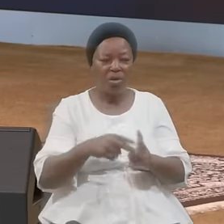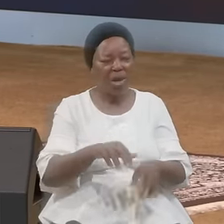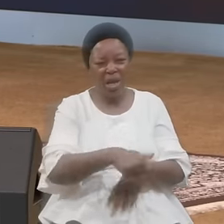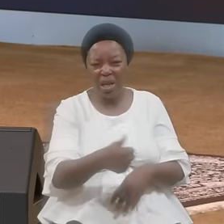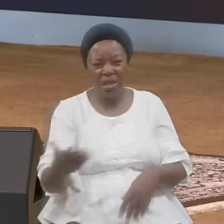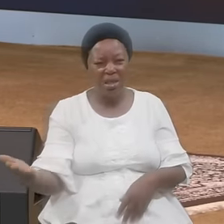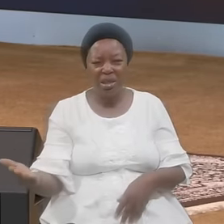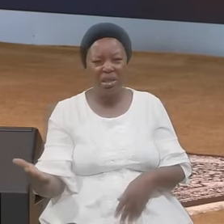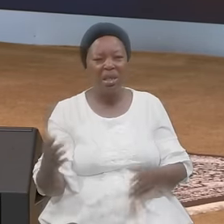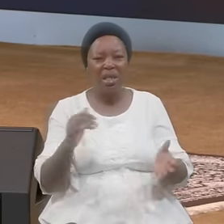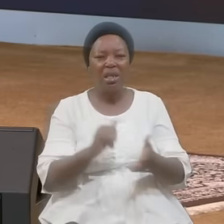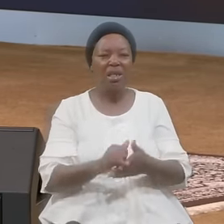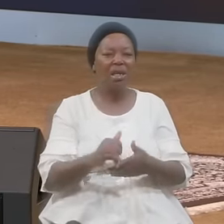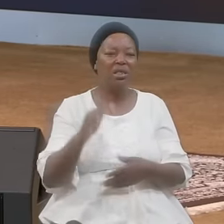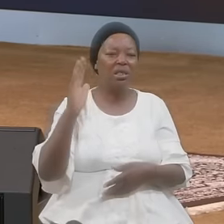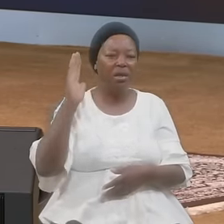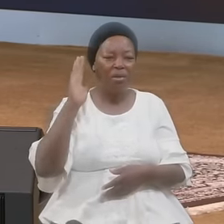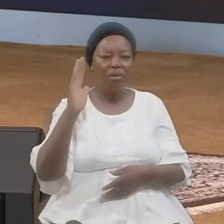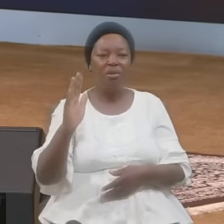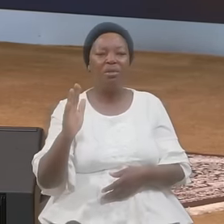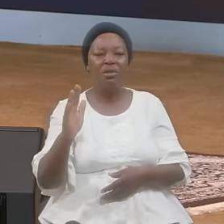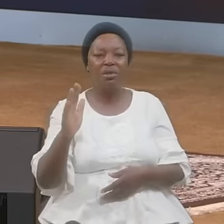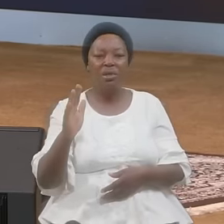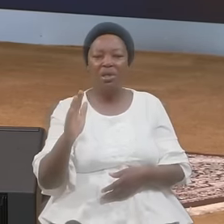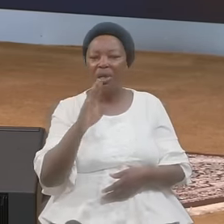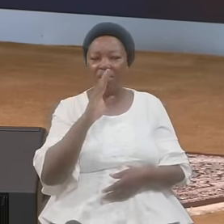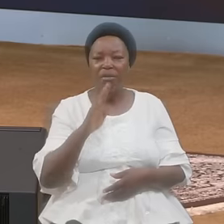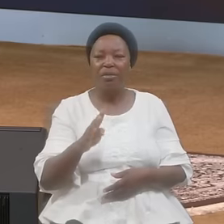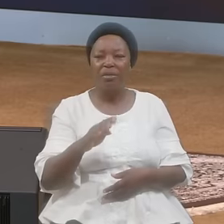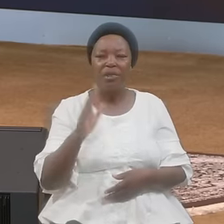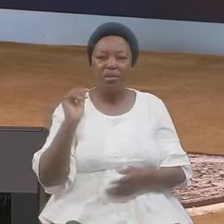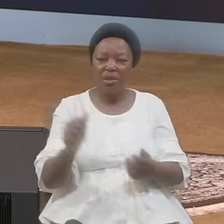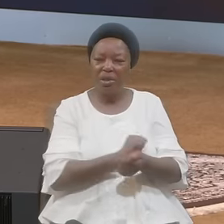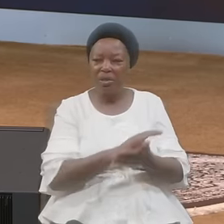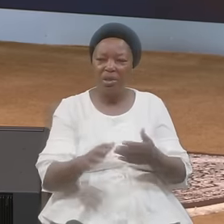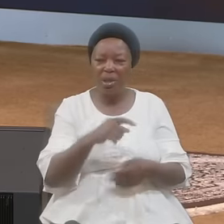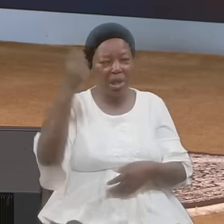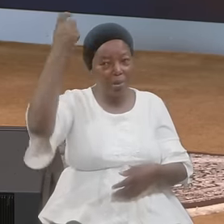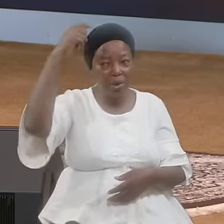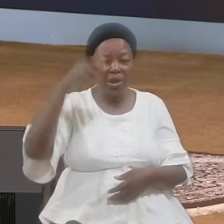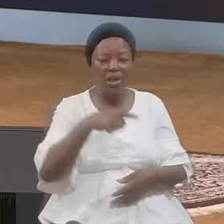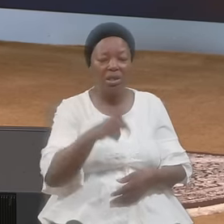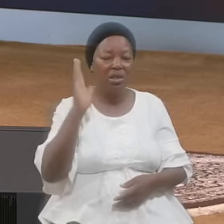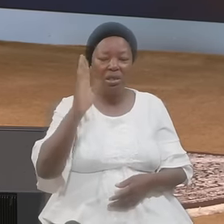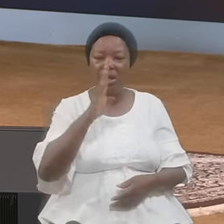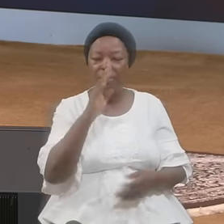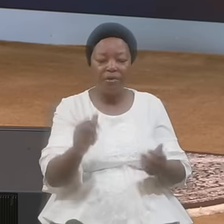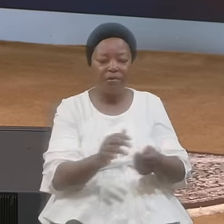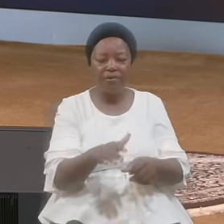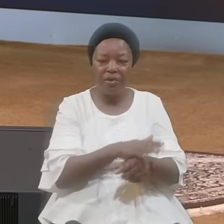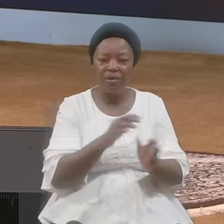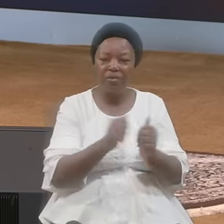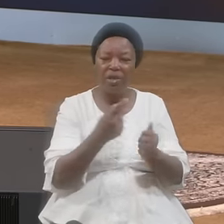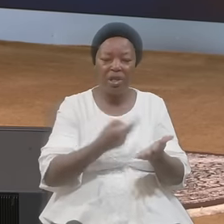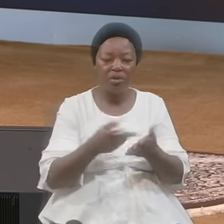That Inflame Their Brain He Shall Be Filled With The Holy Ghost Even From His